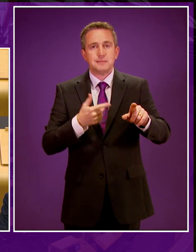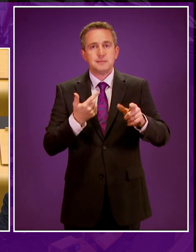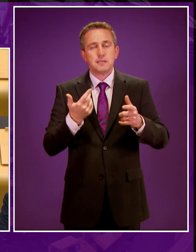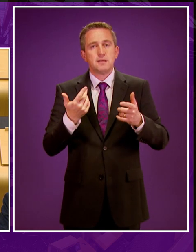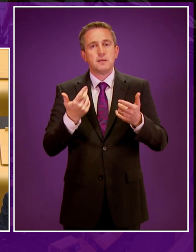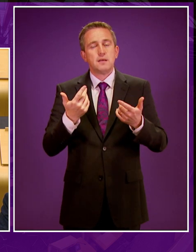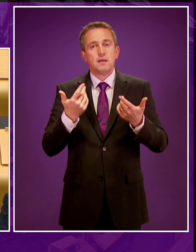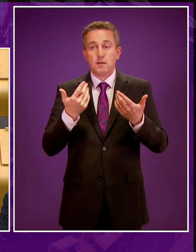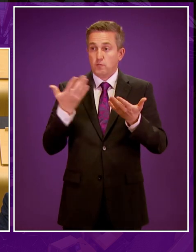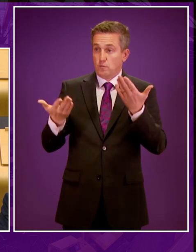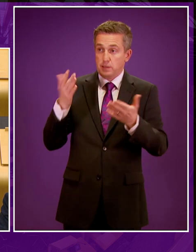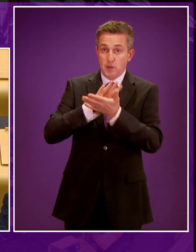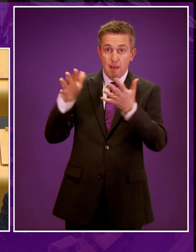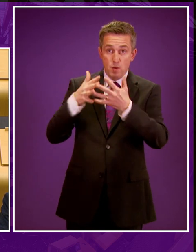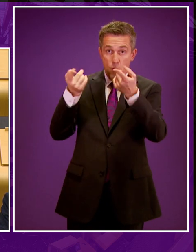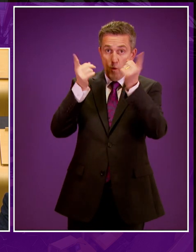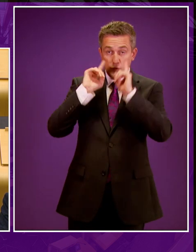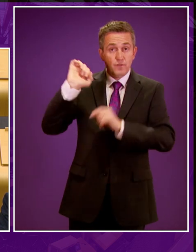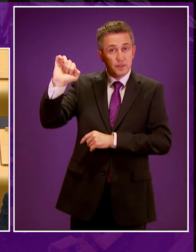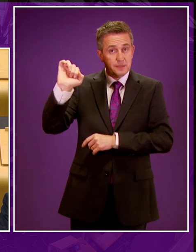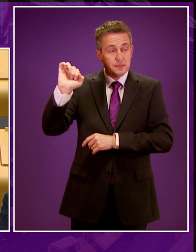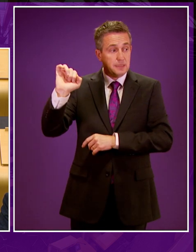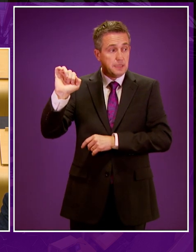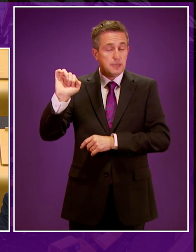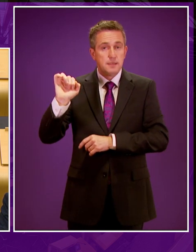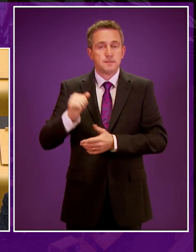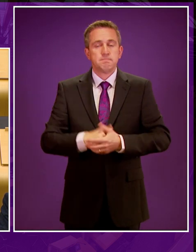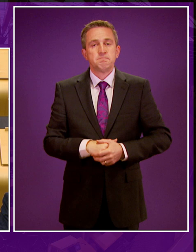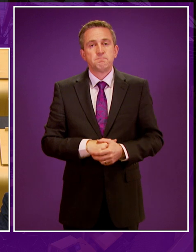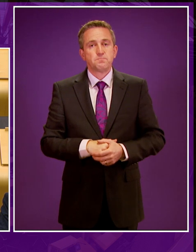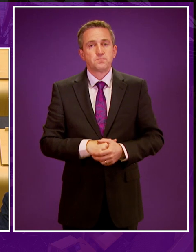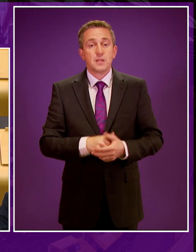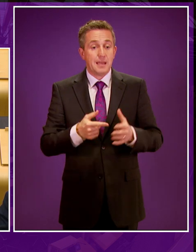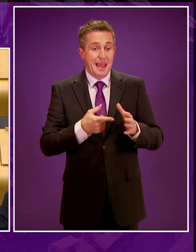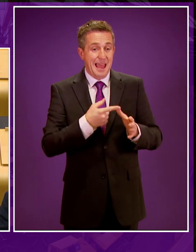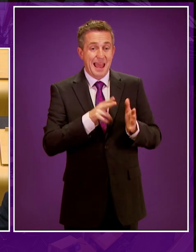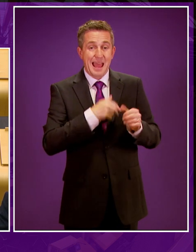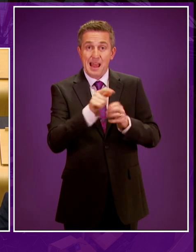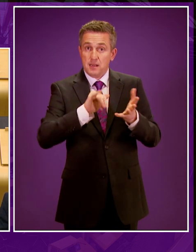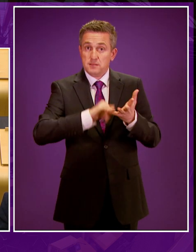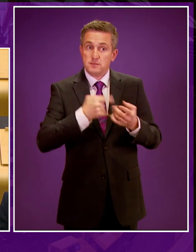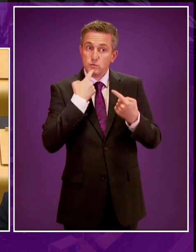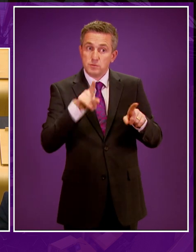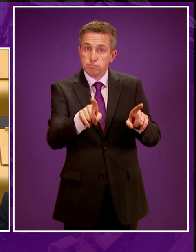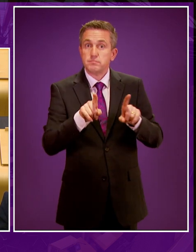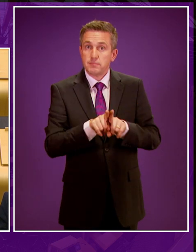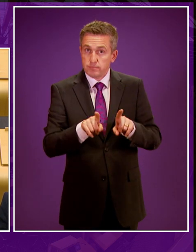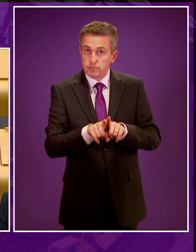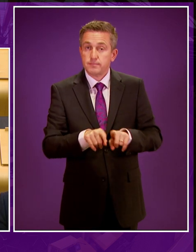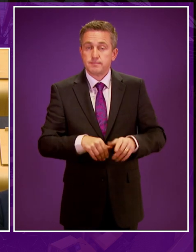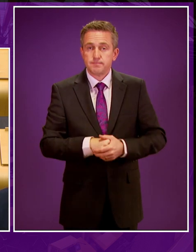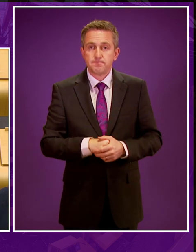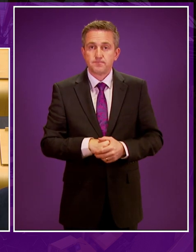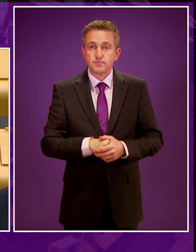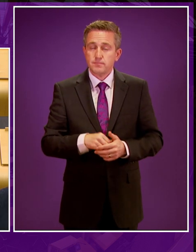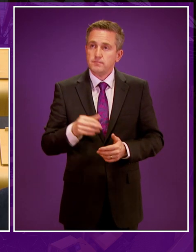Watts, Chief Scientist Professor Underhill, as noted by Angus MacDonald this afternoon. Presiding officer, it's been